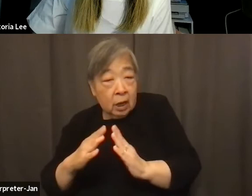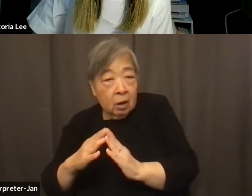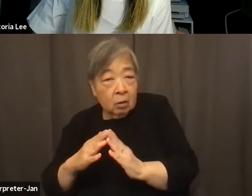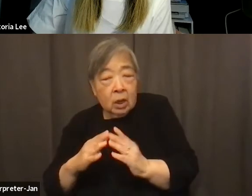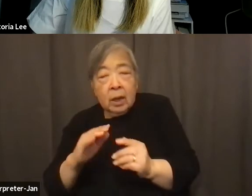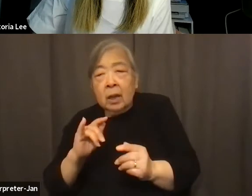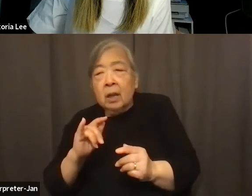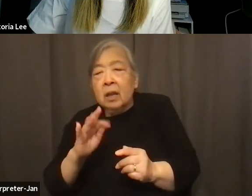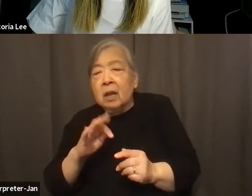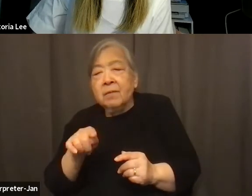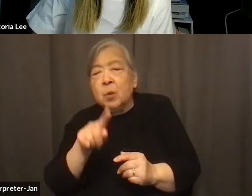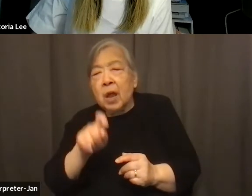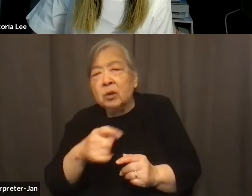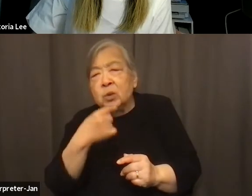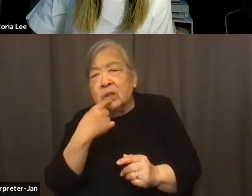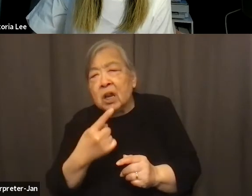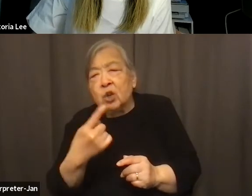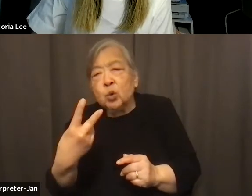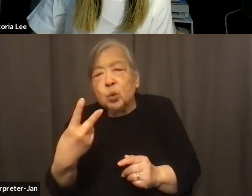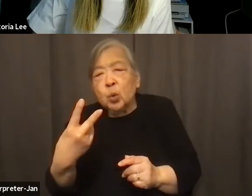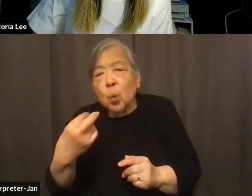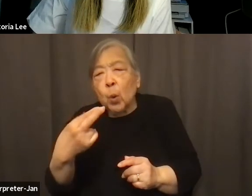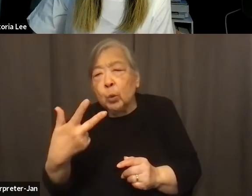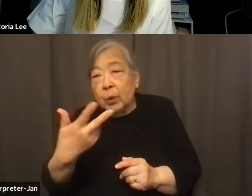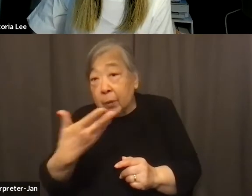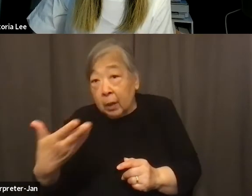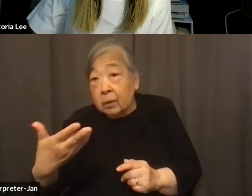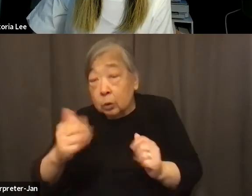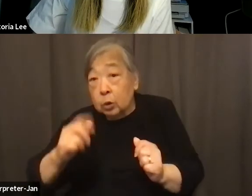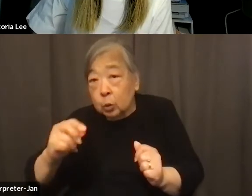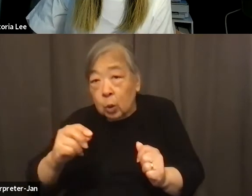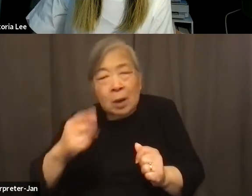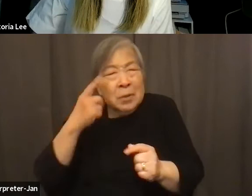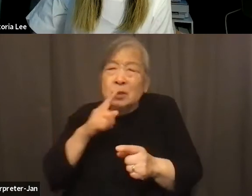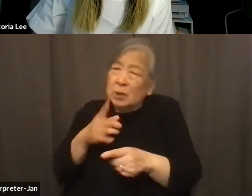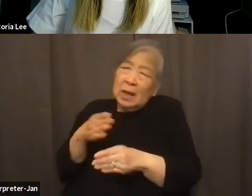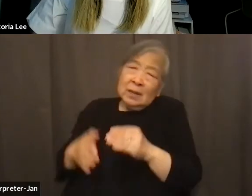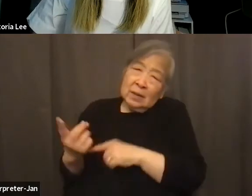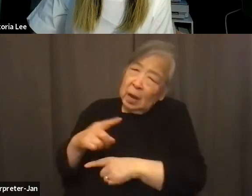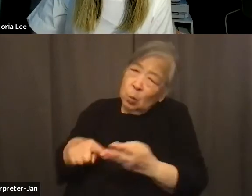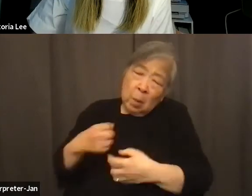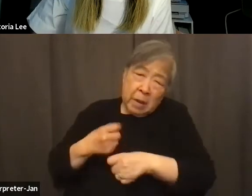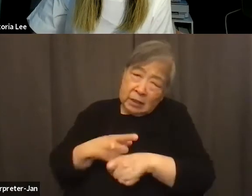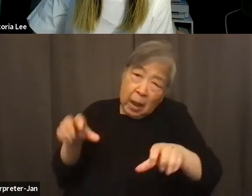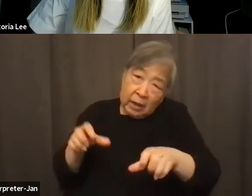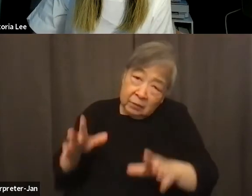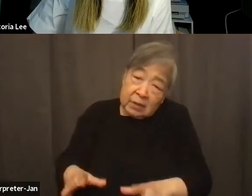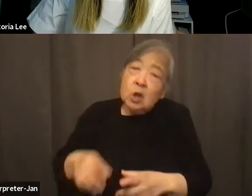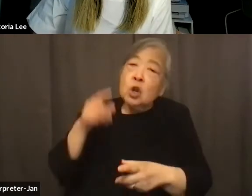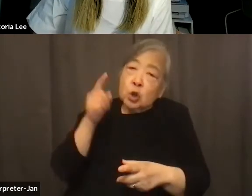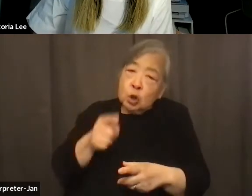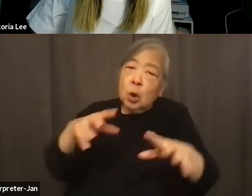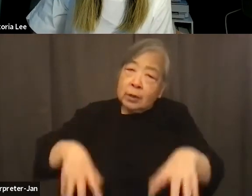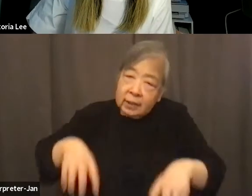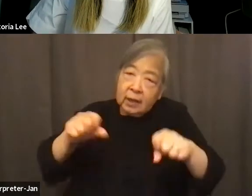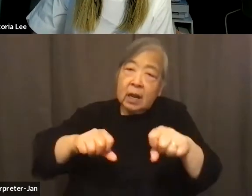you had to say maybe two or three actionable things, right? Because at the end of the day, what makes you all activists is that you're taking action,